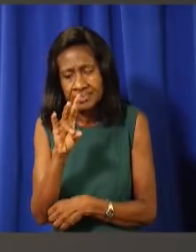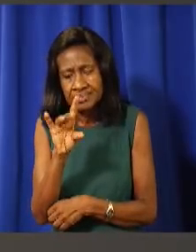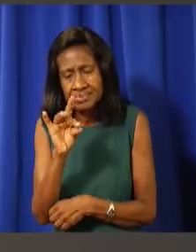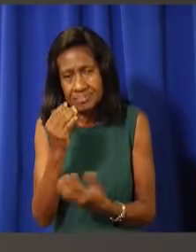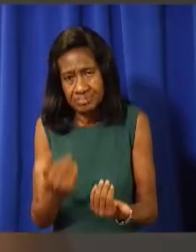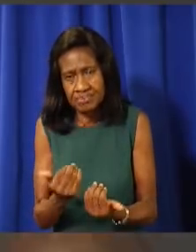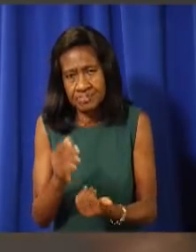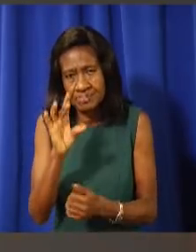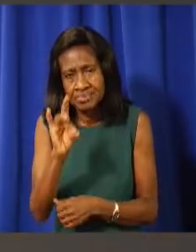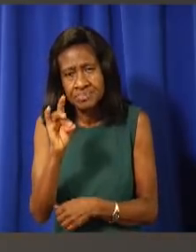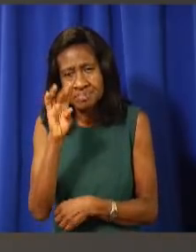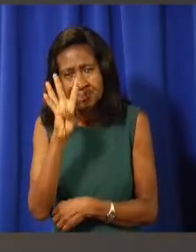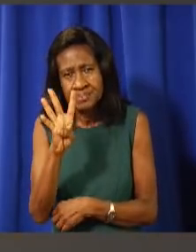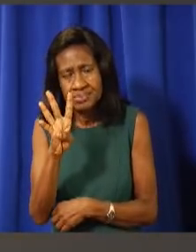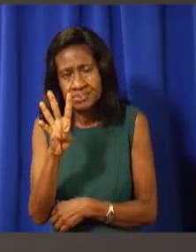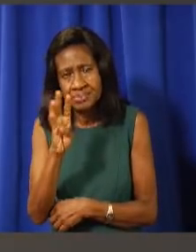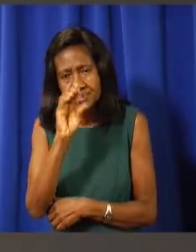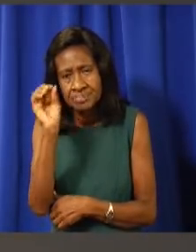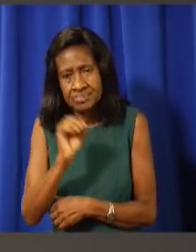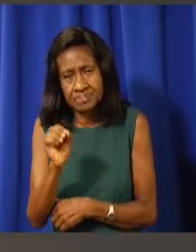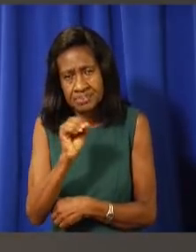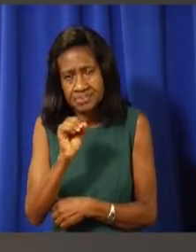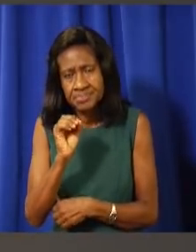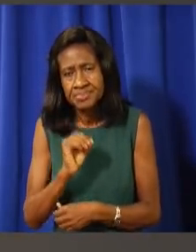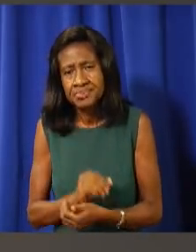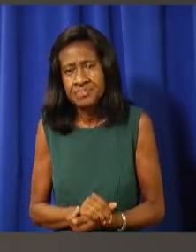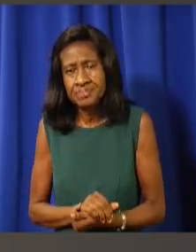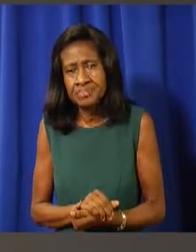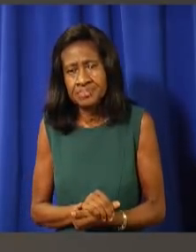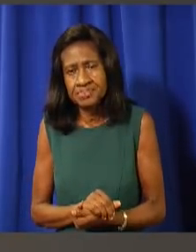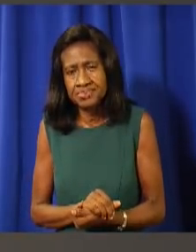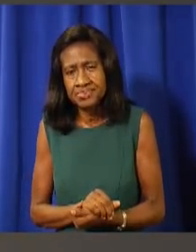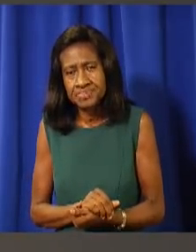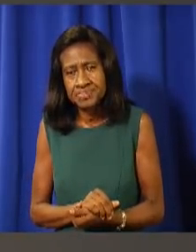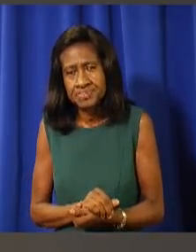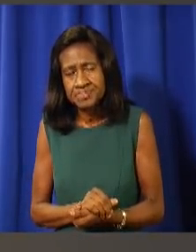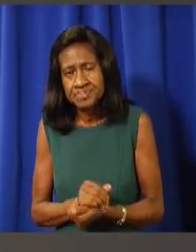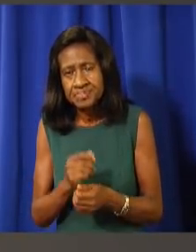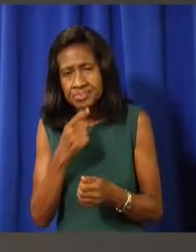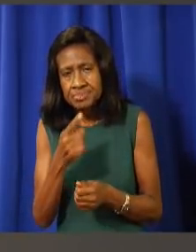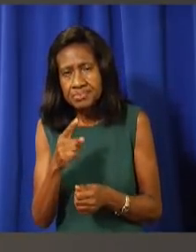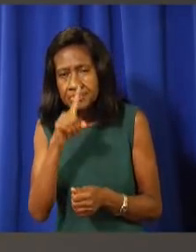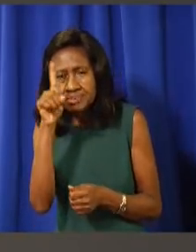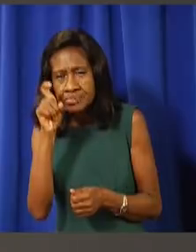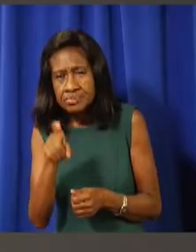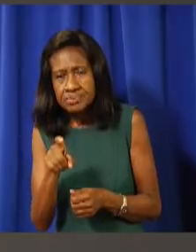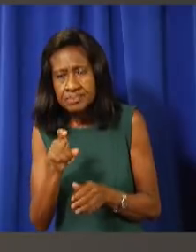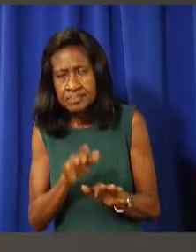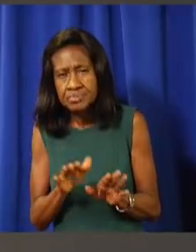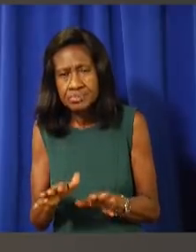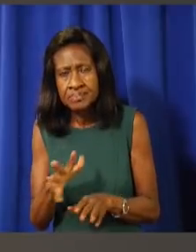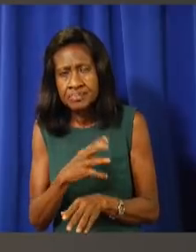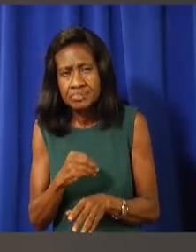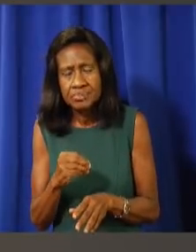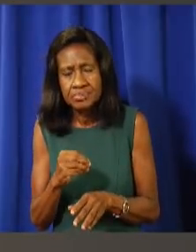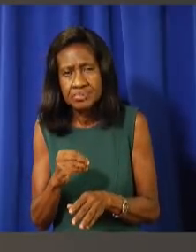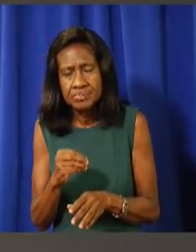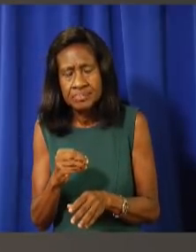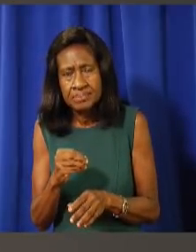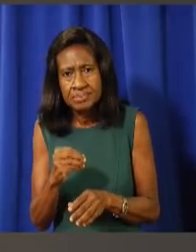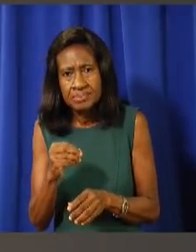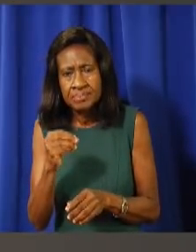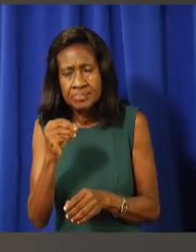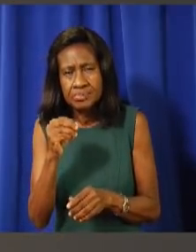That's very good. Better than. Mr. Premier, of children and the vulnerable remain the exposed